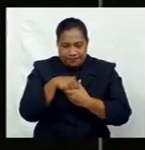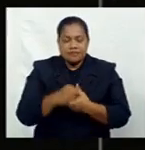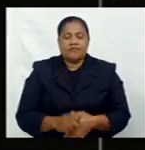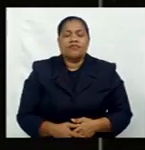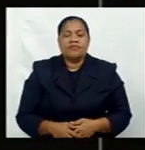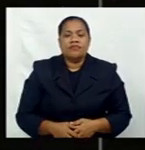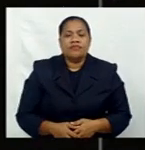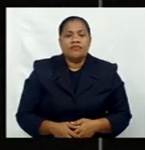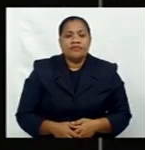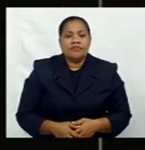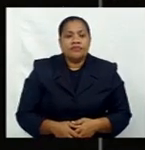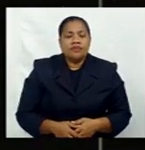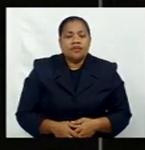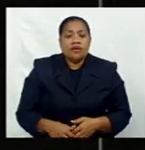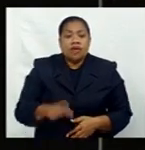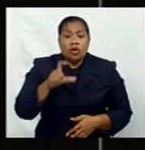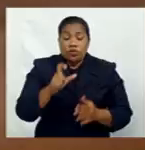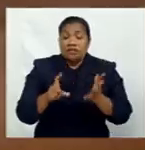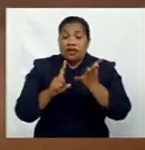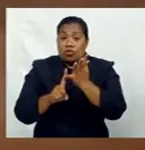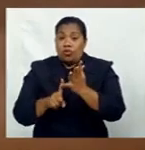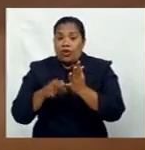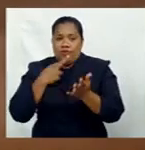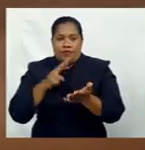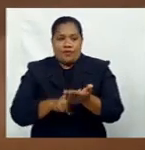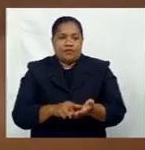vaccination. Kristiana Uluwai reports.